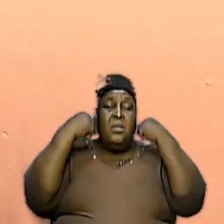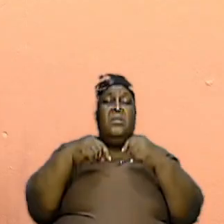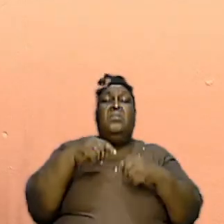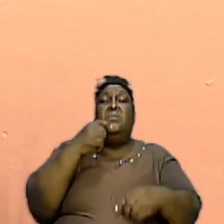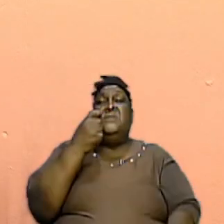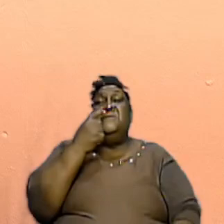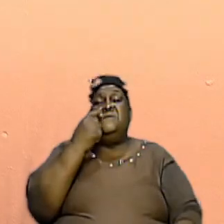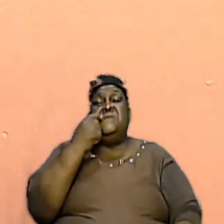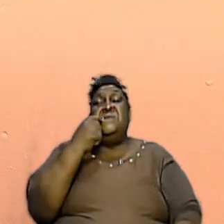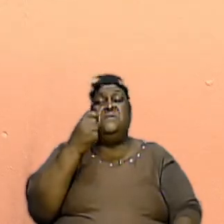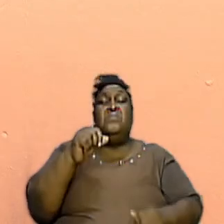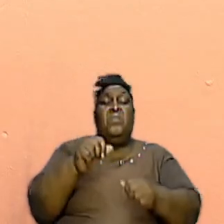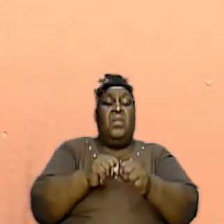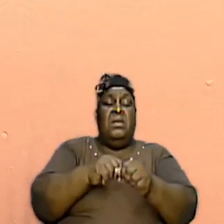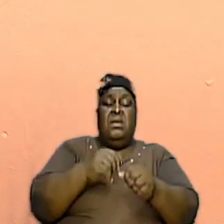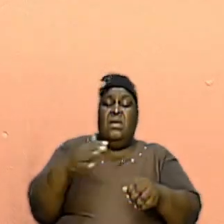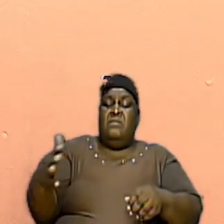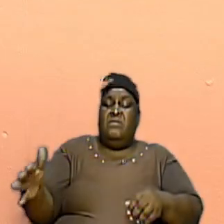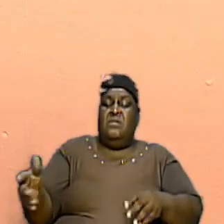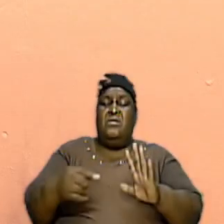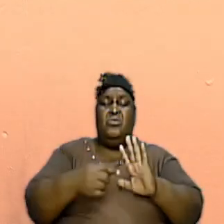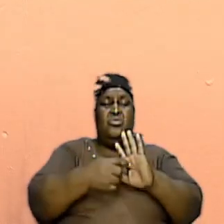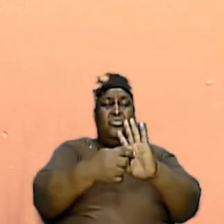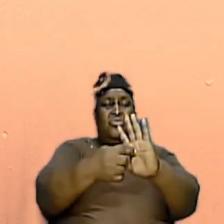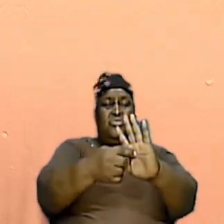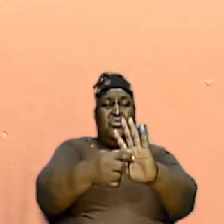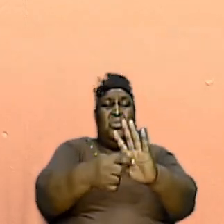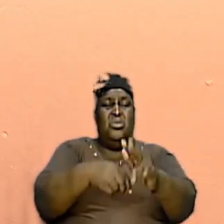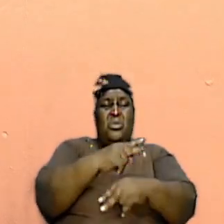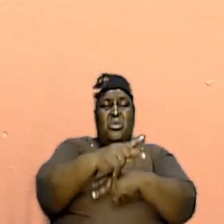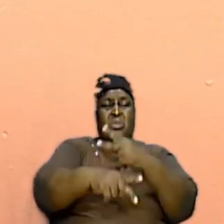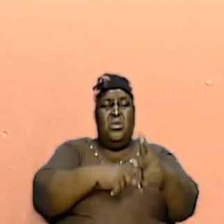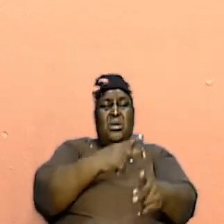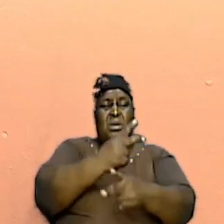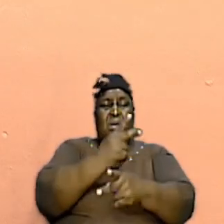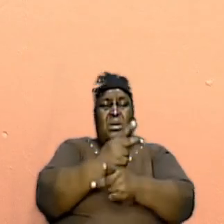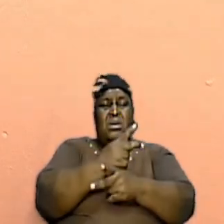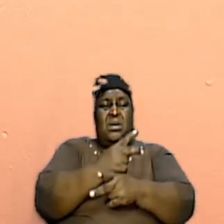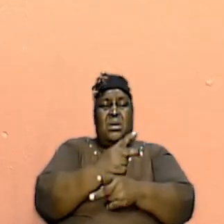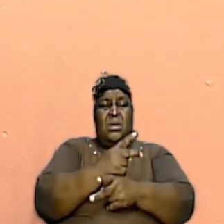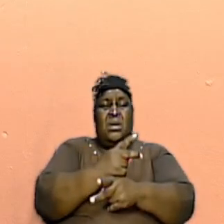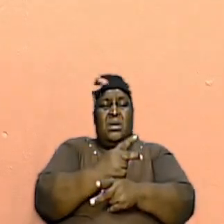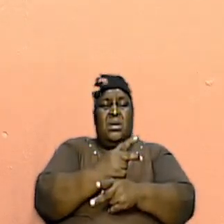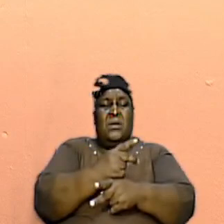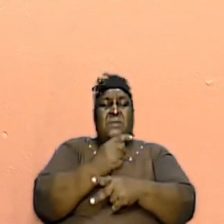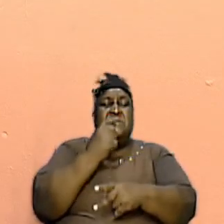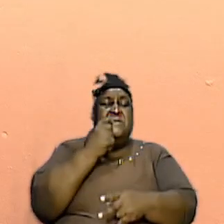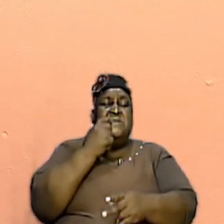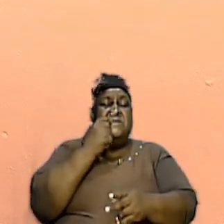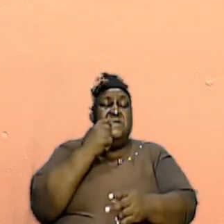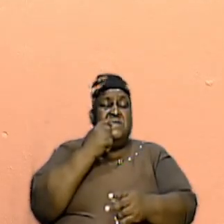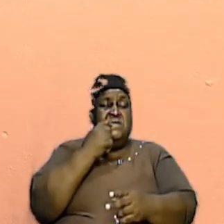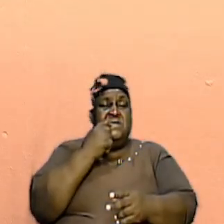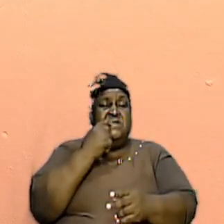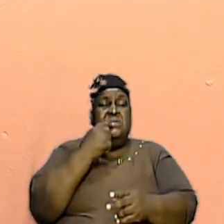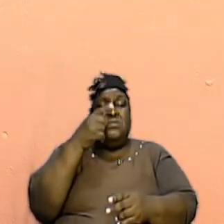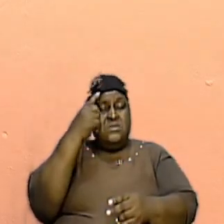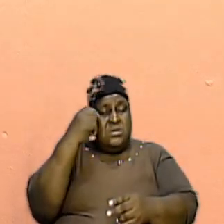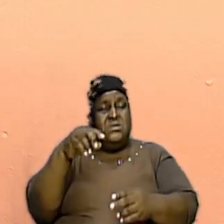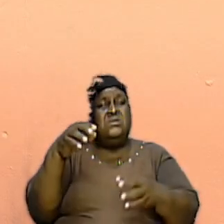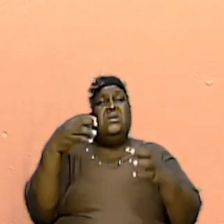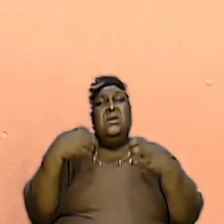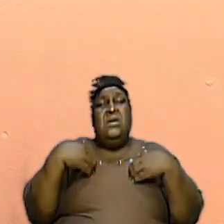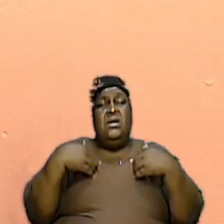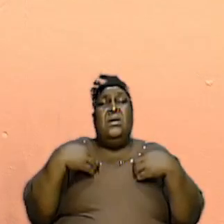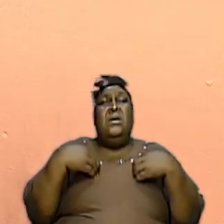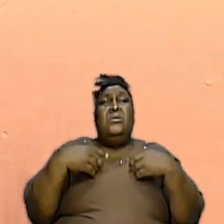and everything showed a kind of solemnness, a kind of seriousness, because it had